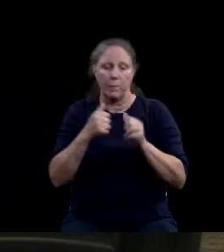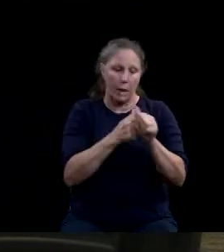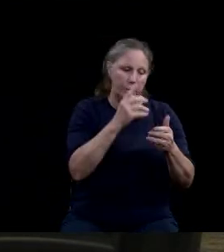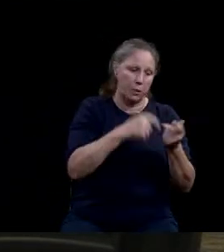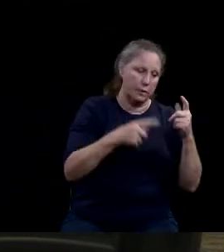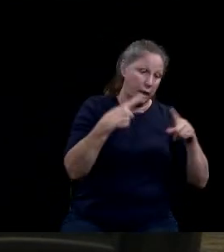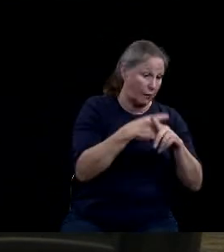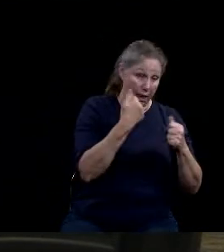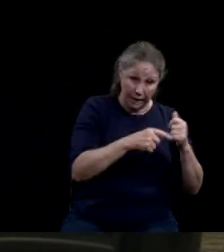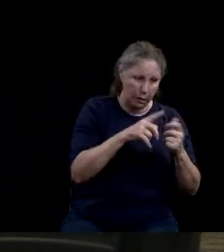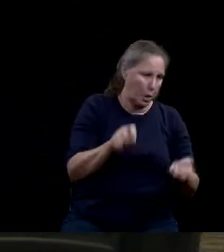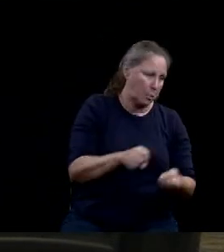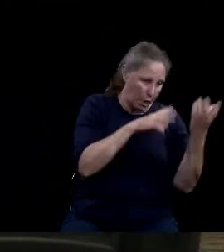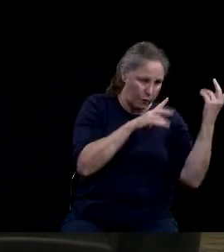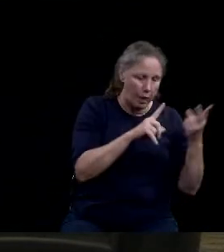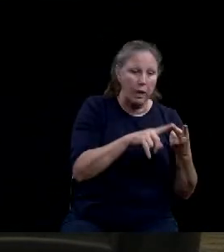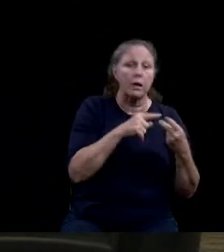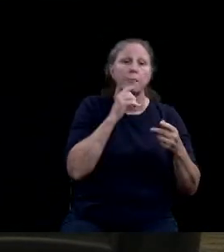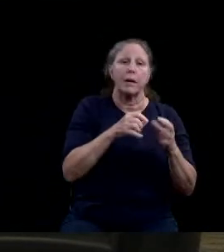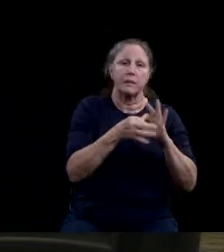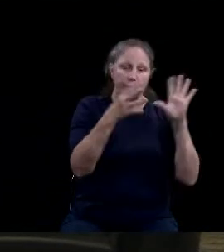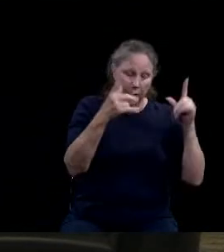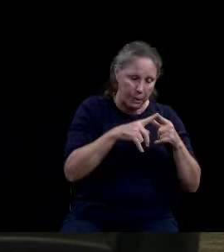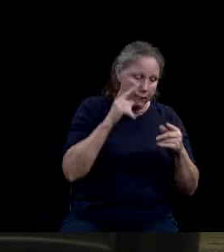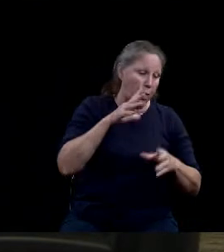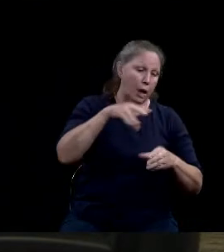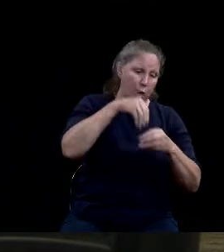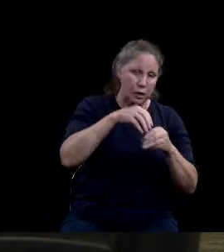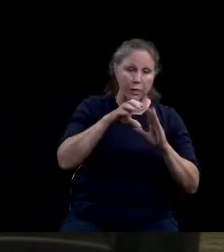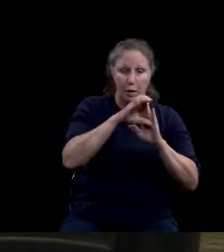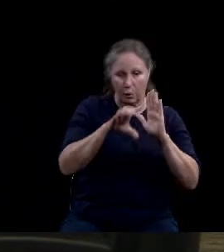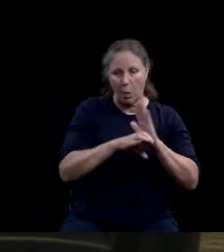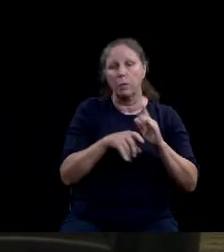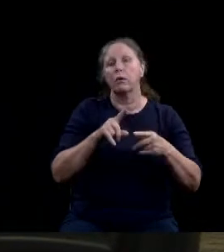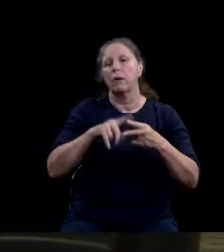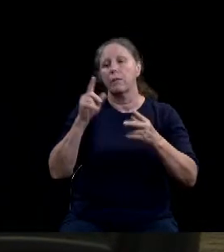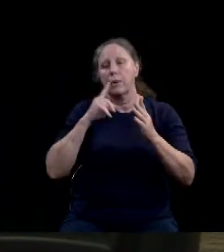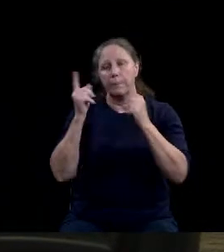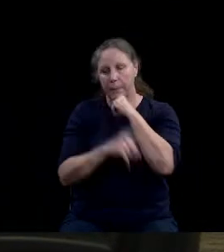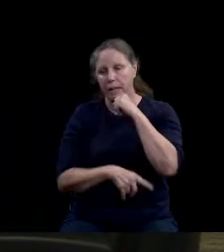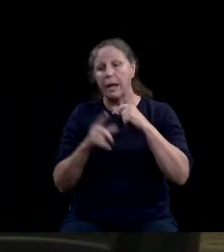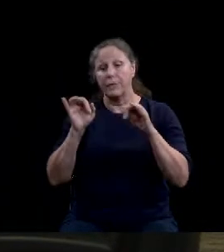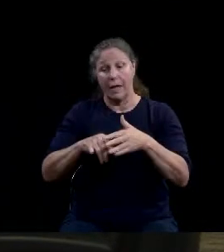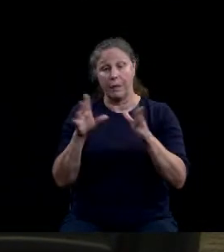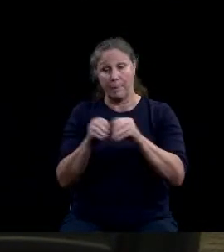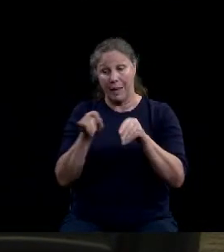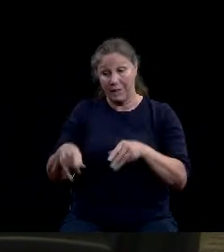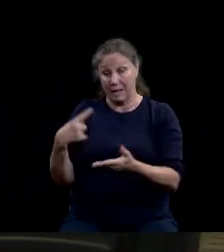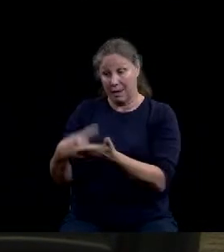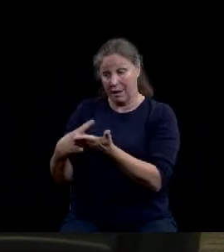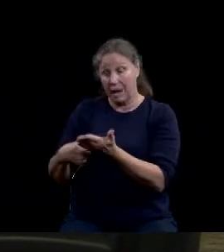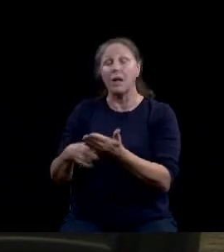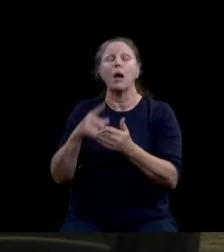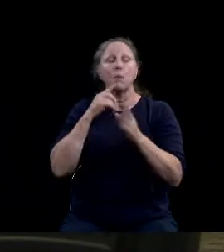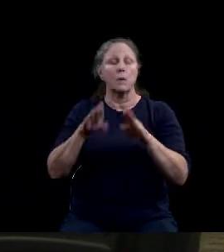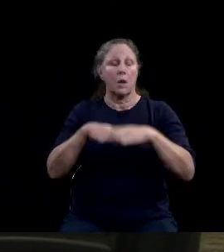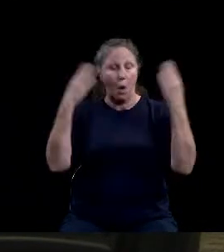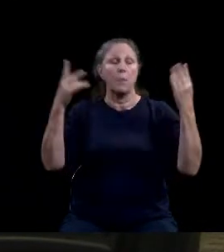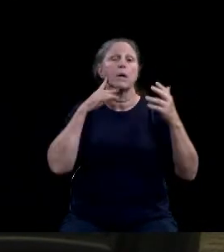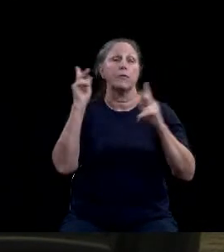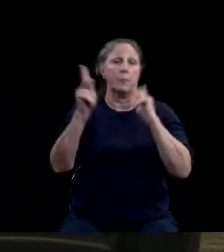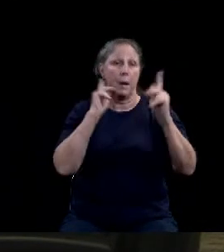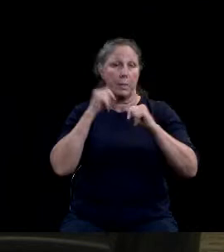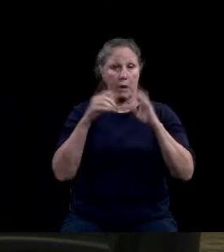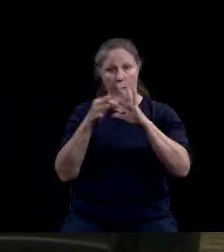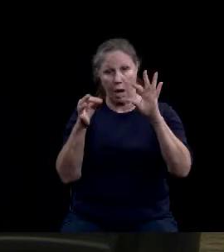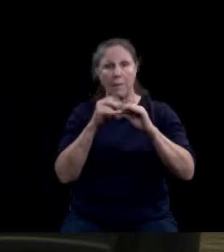providing for inclusion in the code, providing for penalties, and finding and determine that the meeting in which this ordinance is passed is open to the public as required by law. By a 12